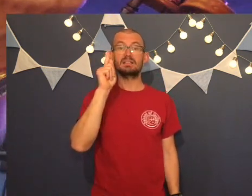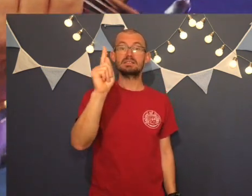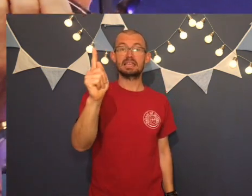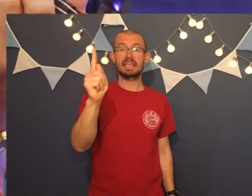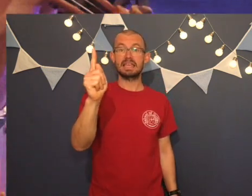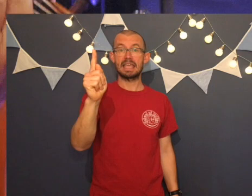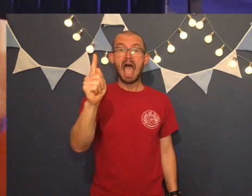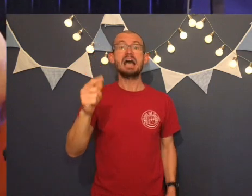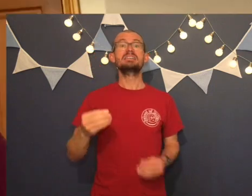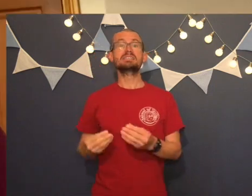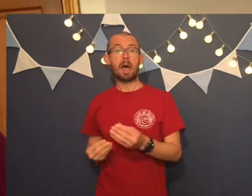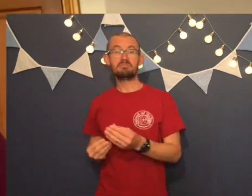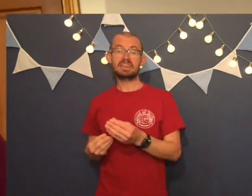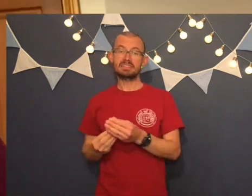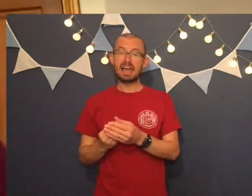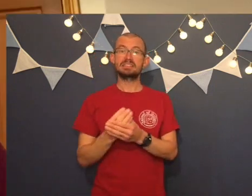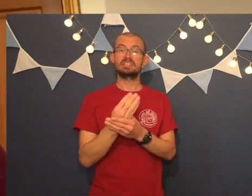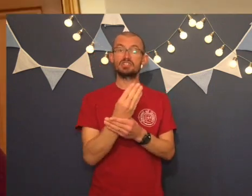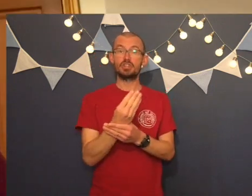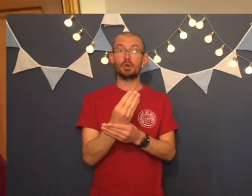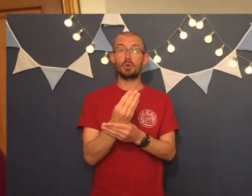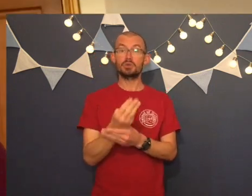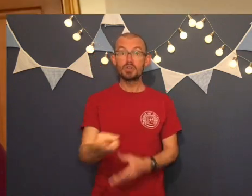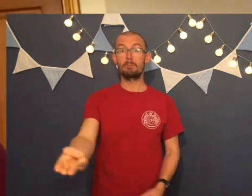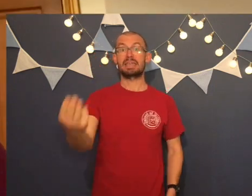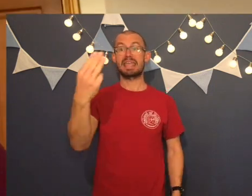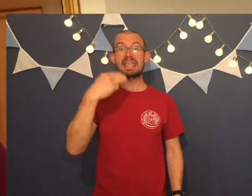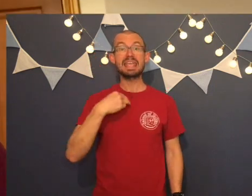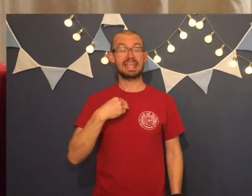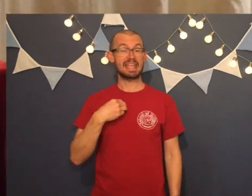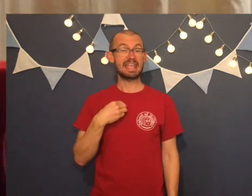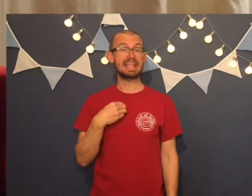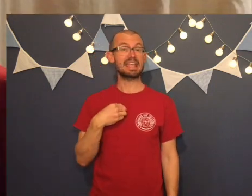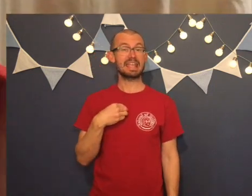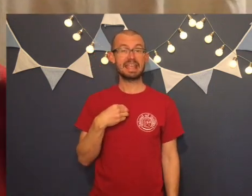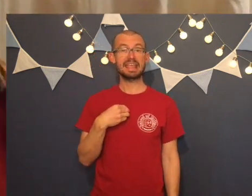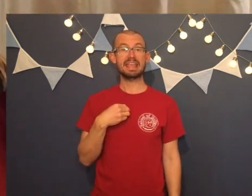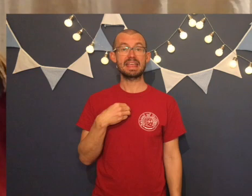will see something that is new to me.